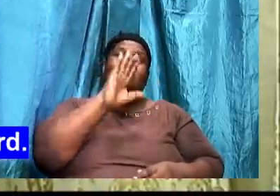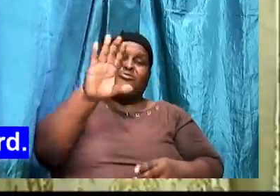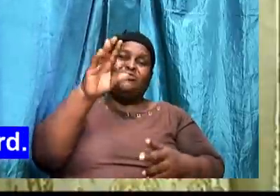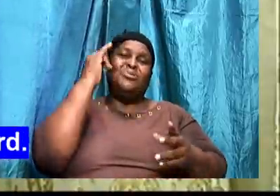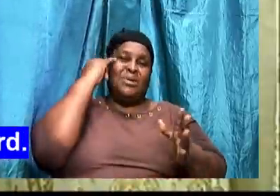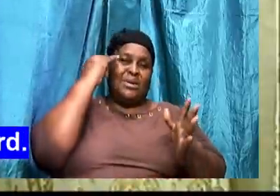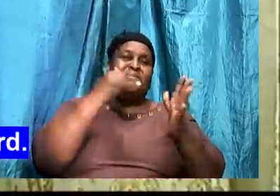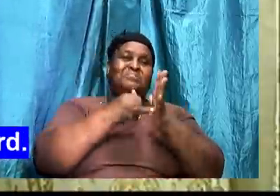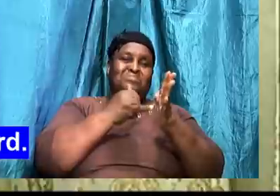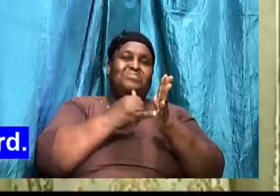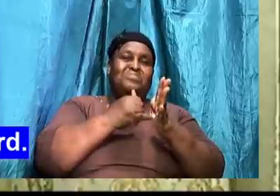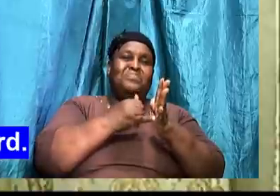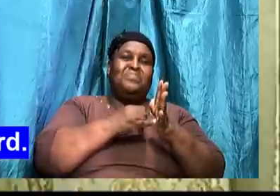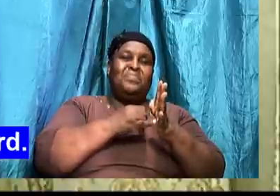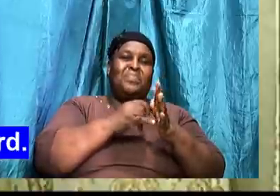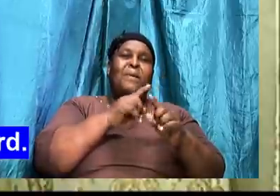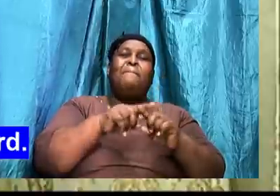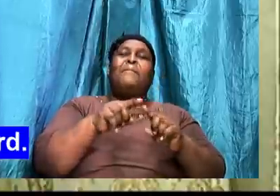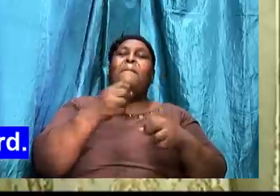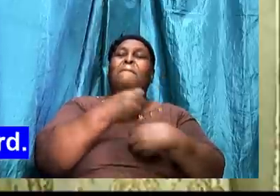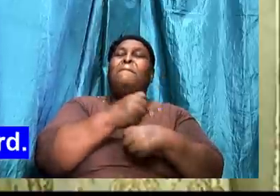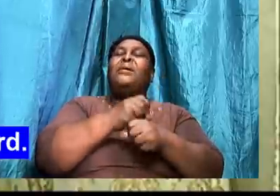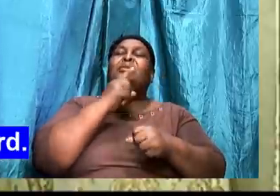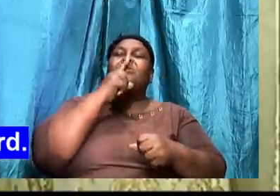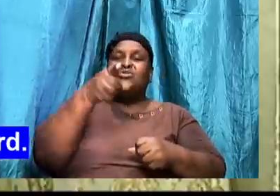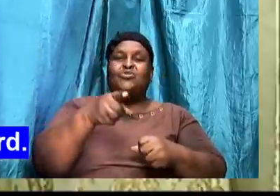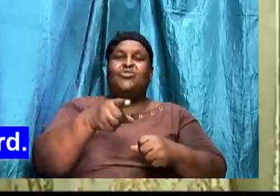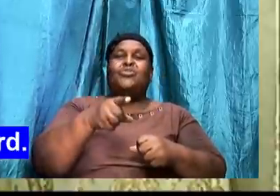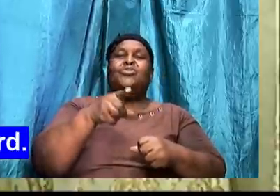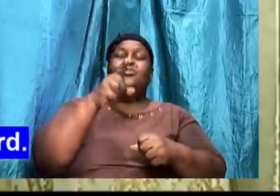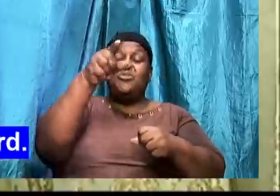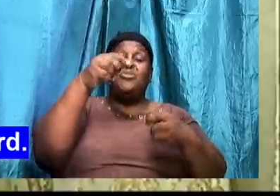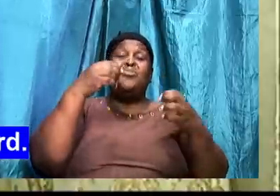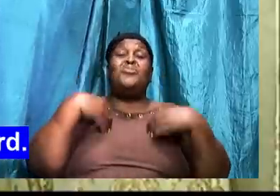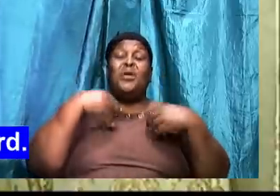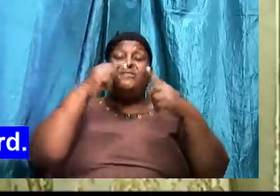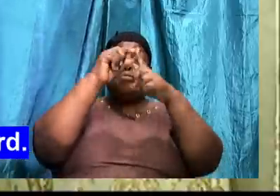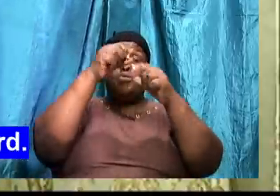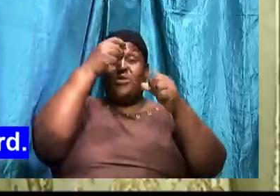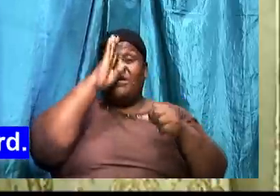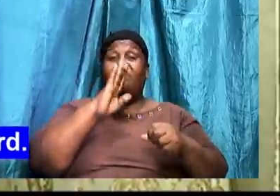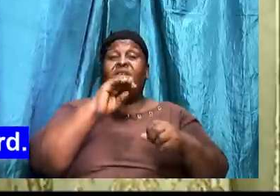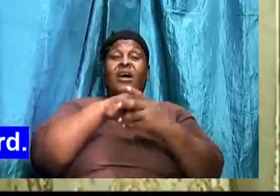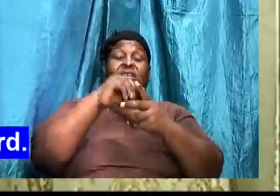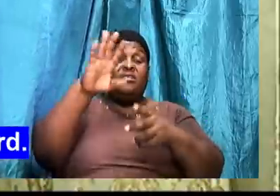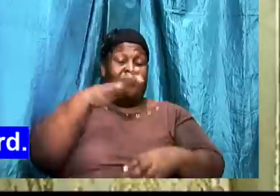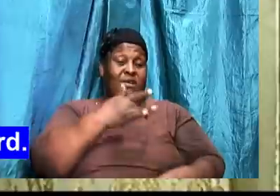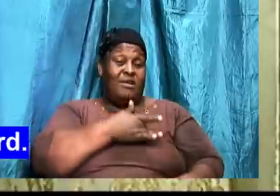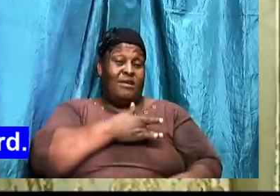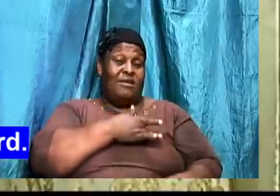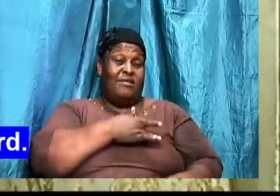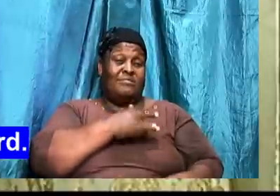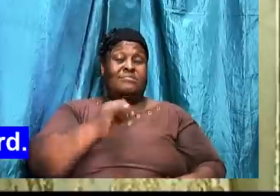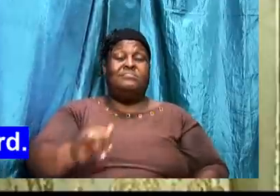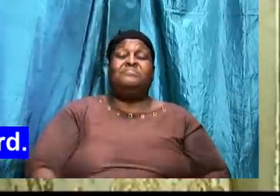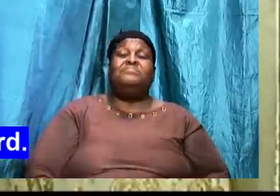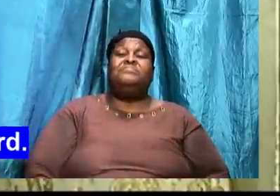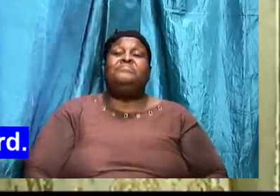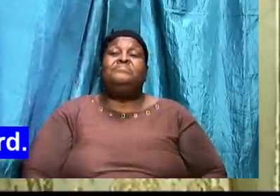But also. Make sure that you have with you the sword of the spirit. Which is the word of God.